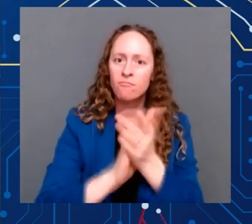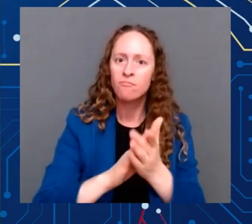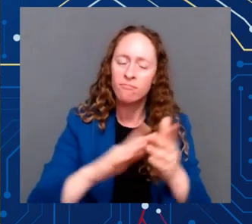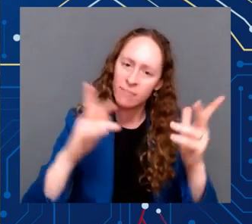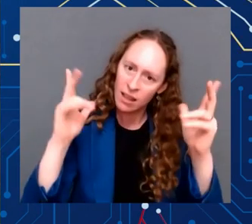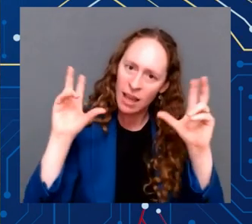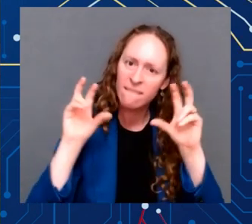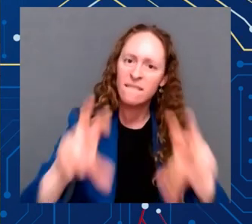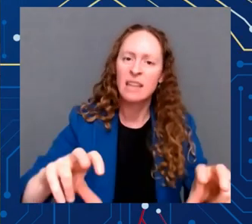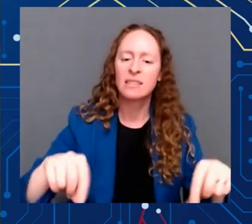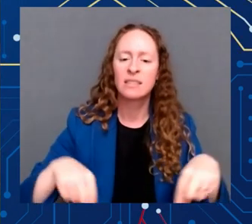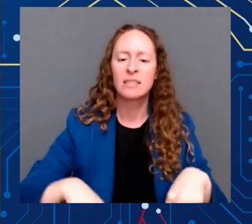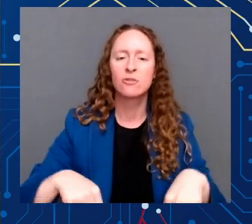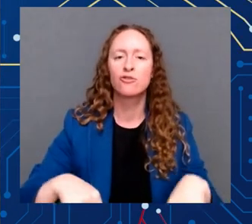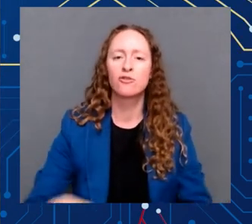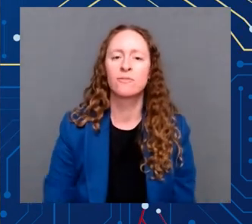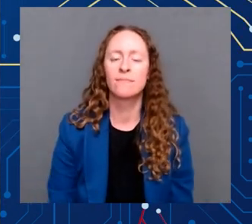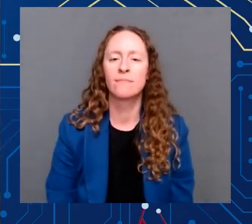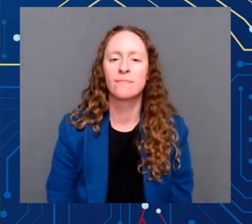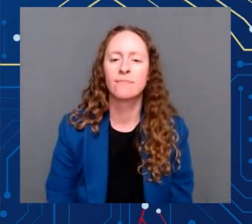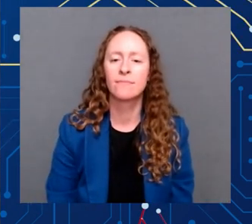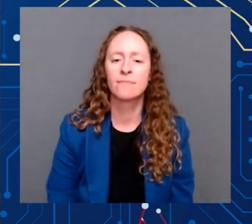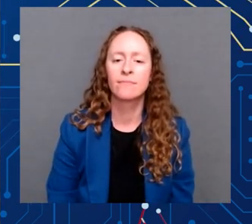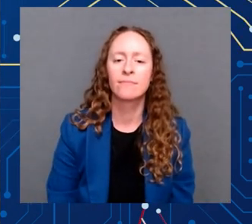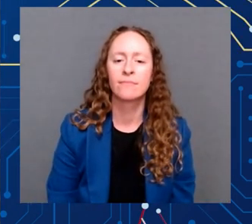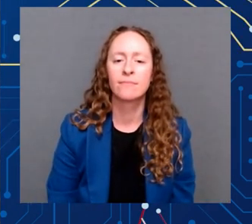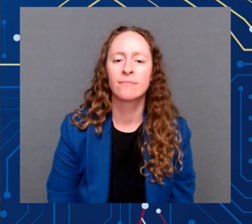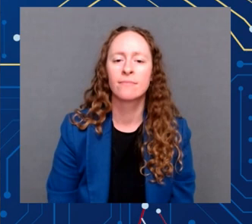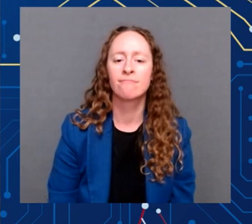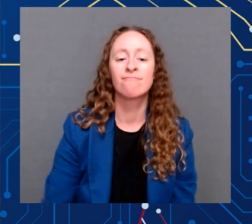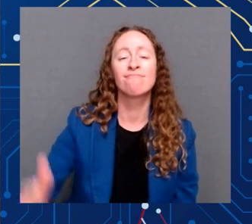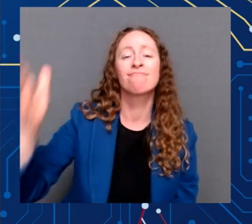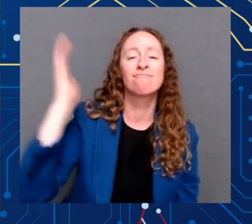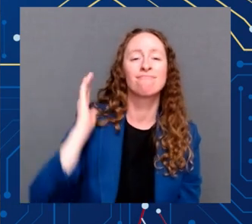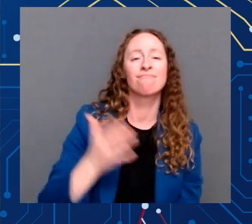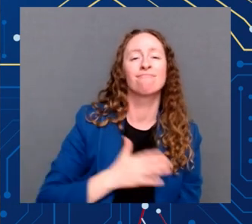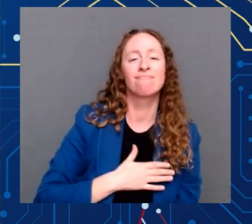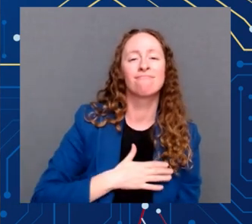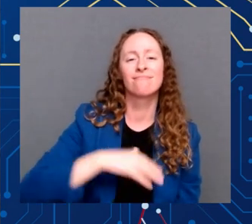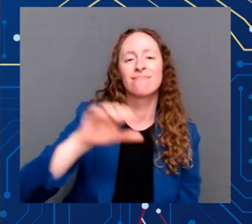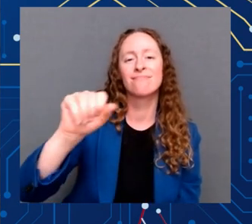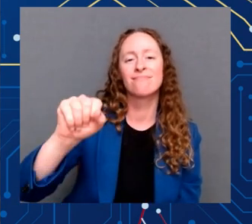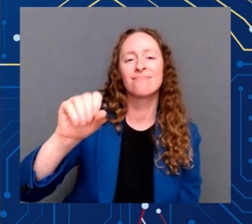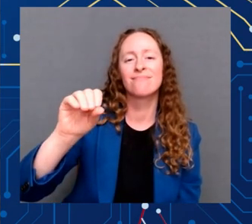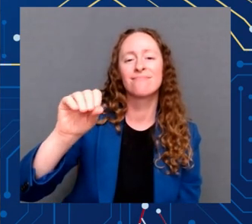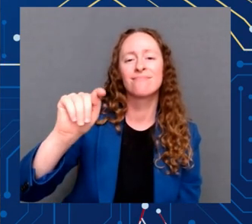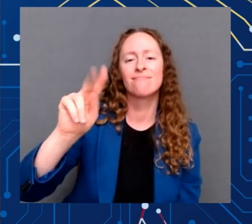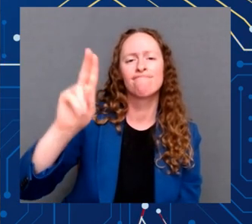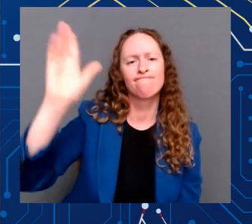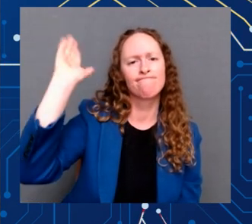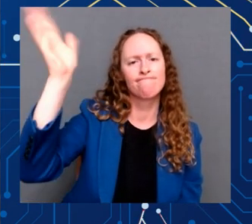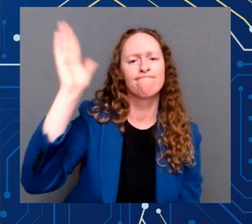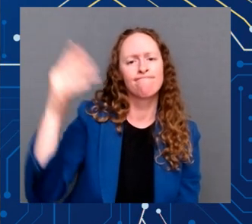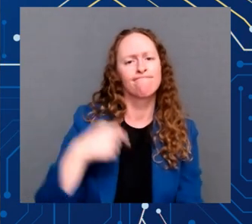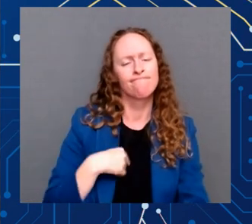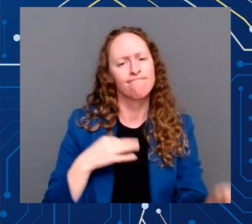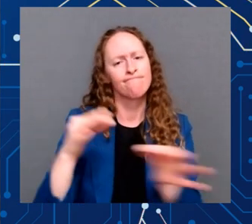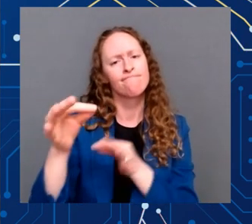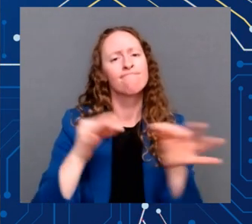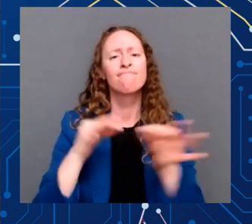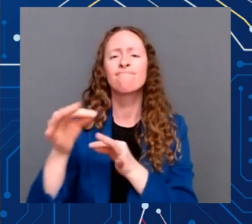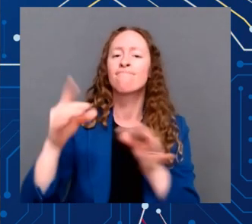I described the Field of Dreams on 1,000 acres outside of Columbus, Ohio, where America's future will be built.